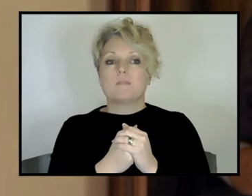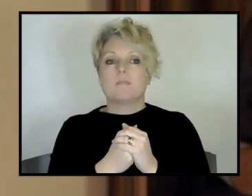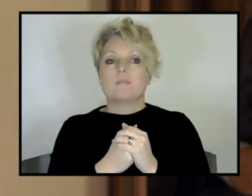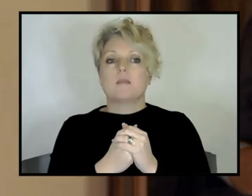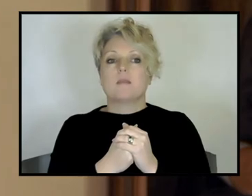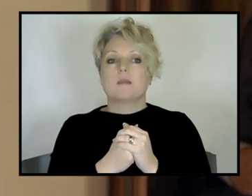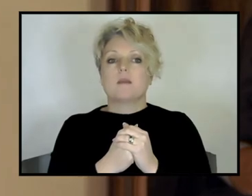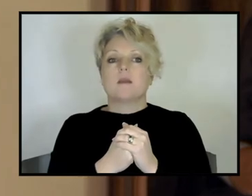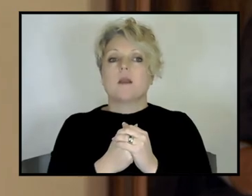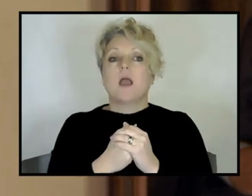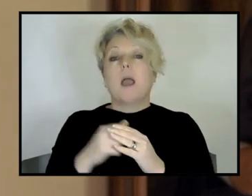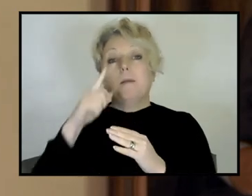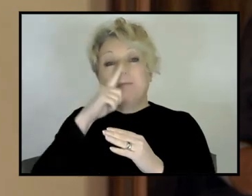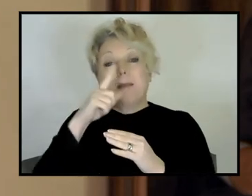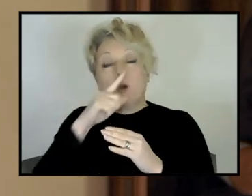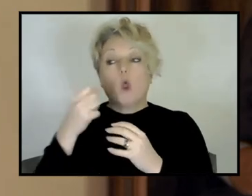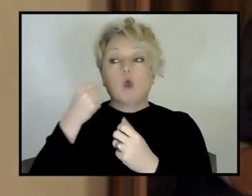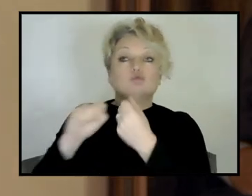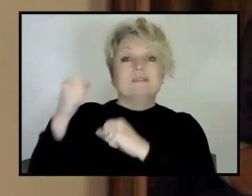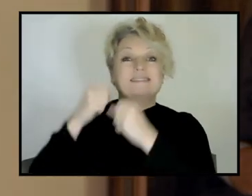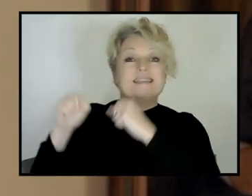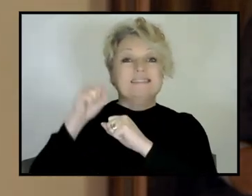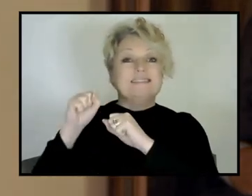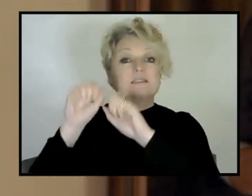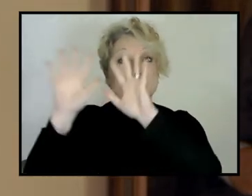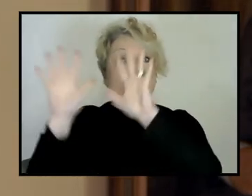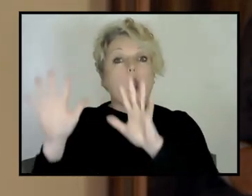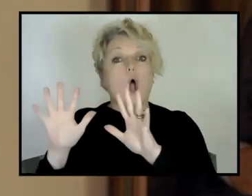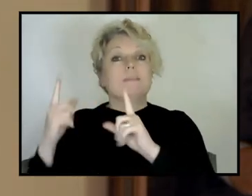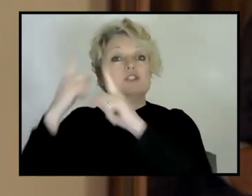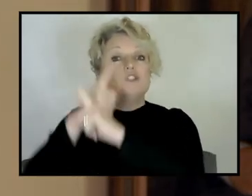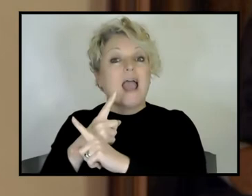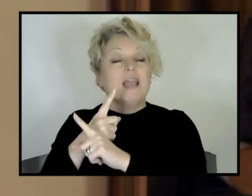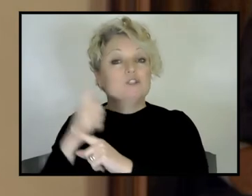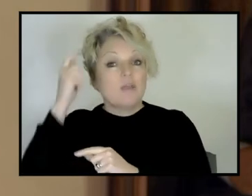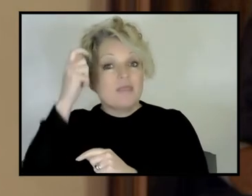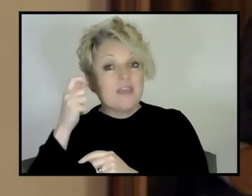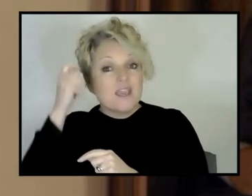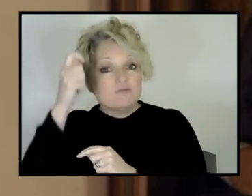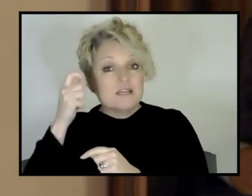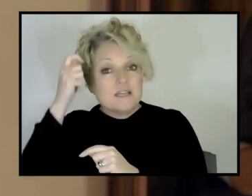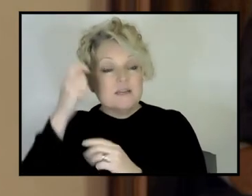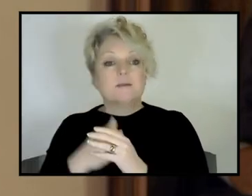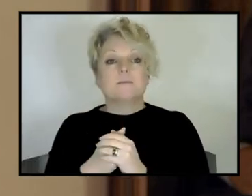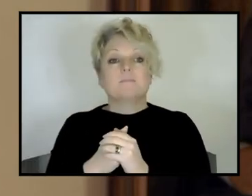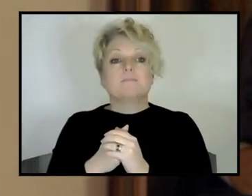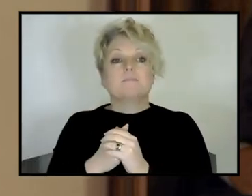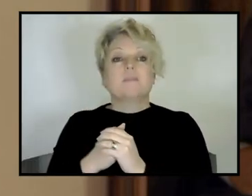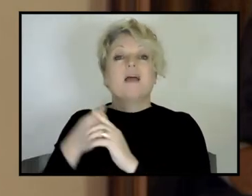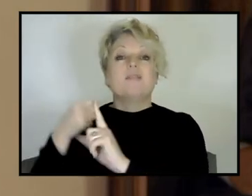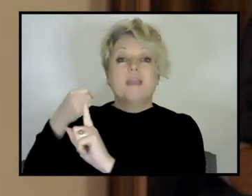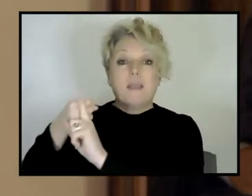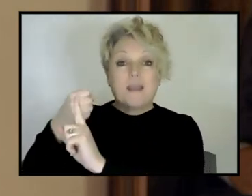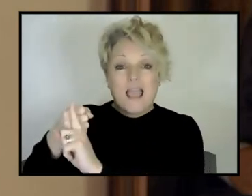to the climate change theory, uh, what if you call it a theory, are far more serious than the, than the resistance